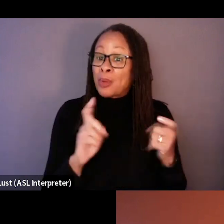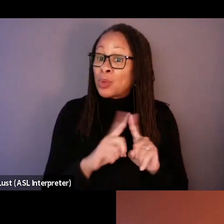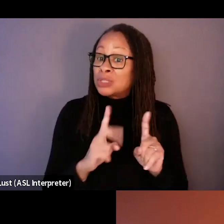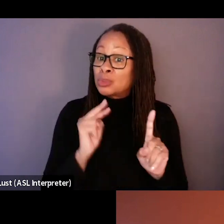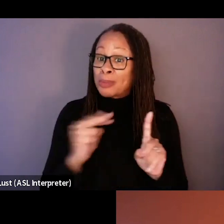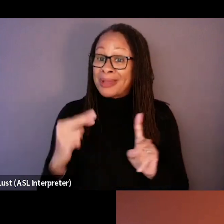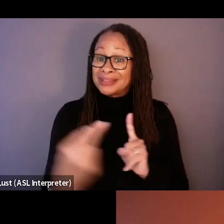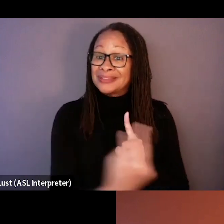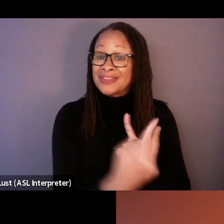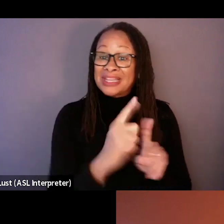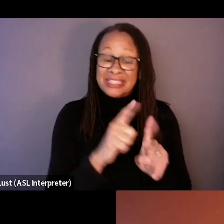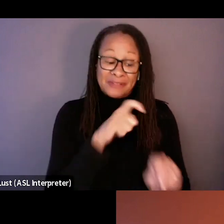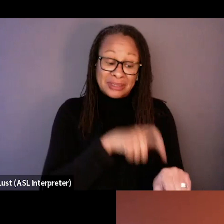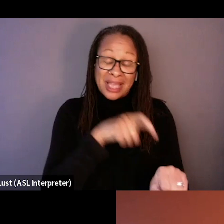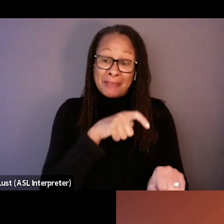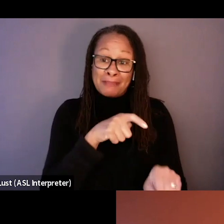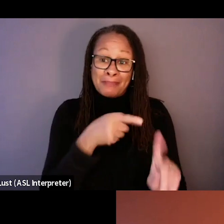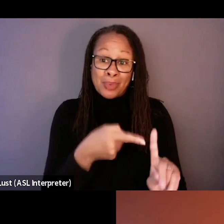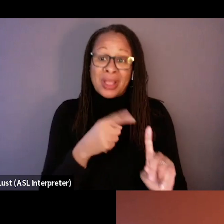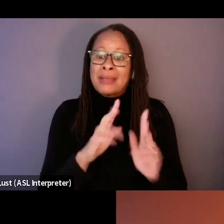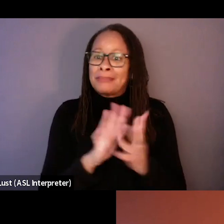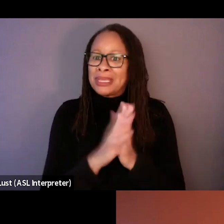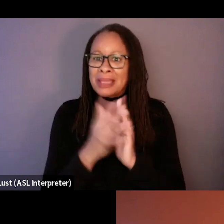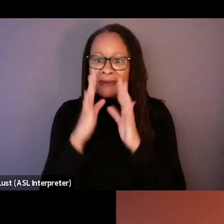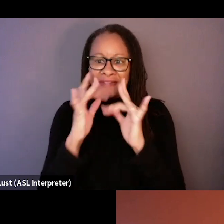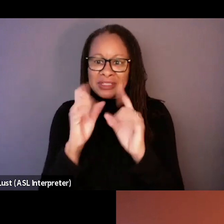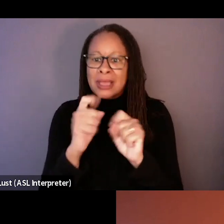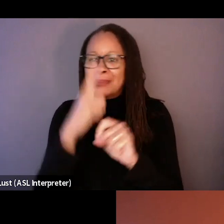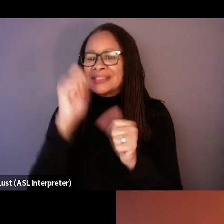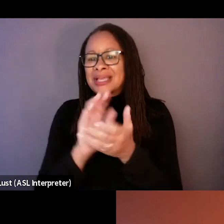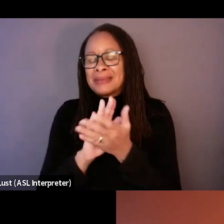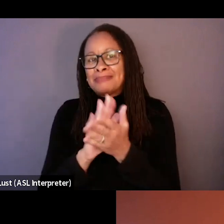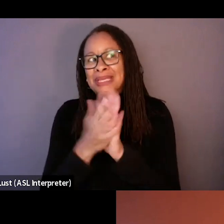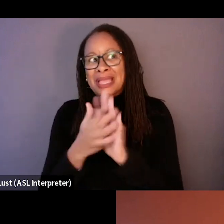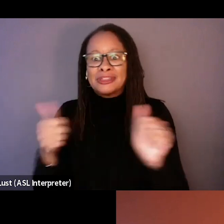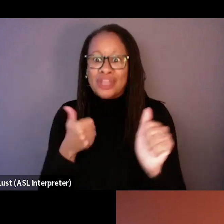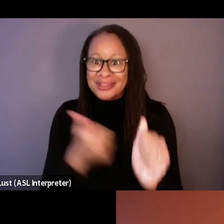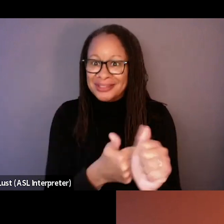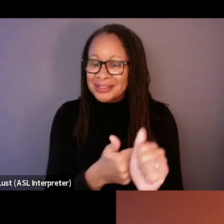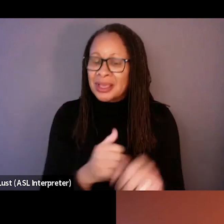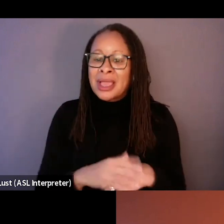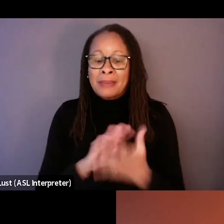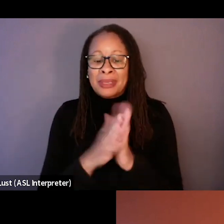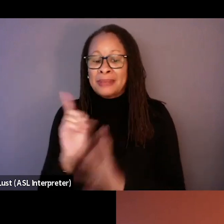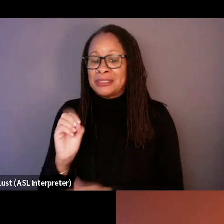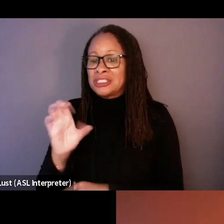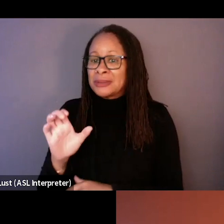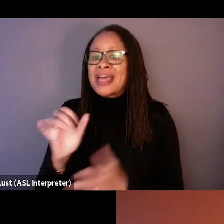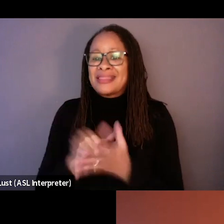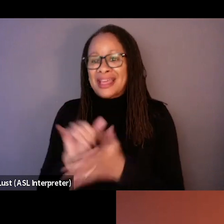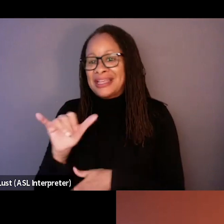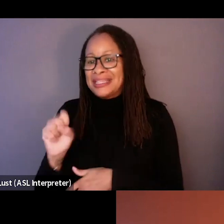And it became really fascinating because it was, it became a chase. The film became like a documentary that is a chase